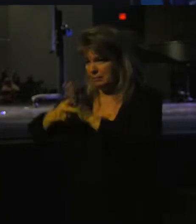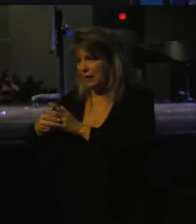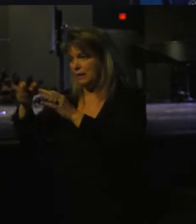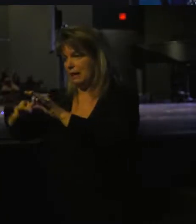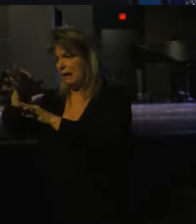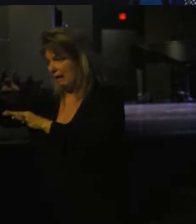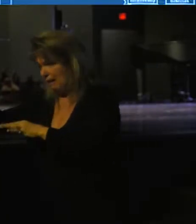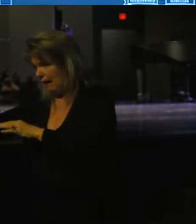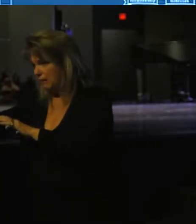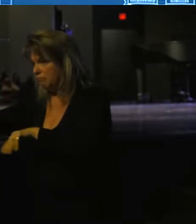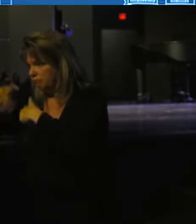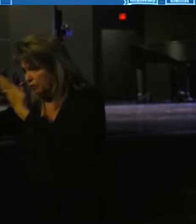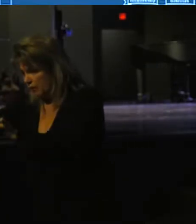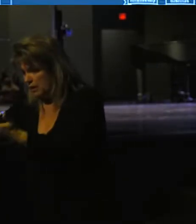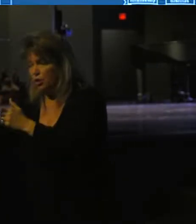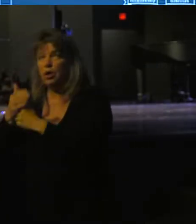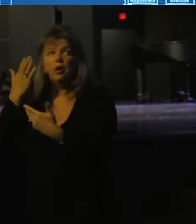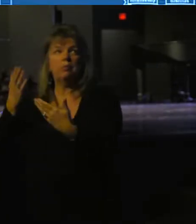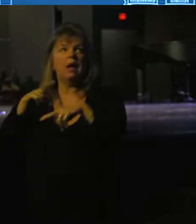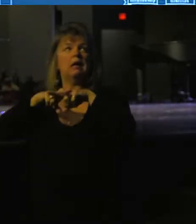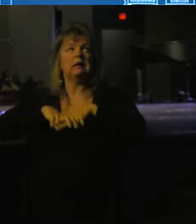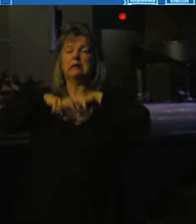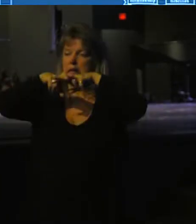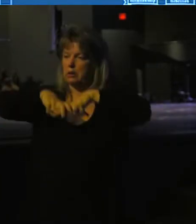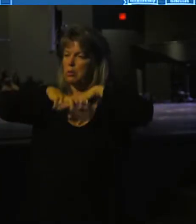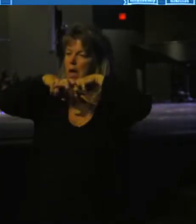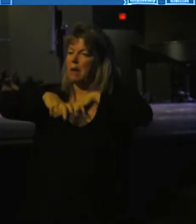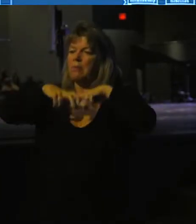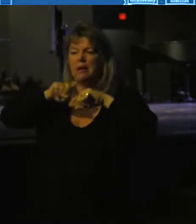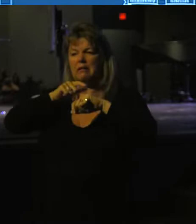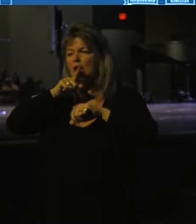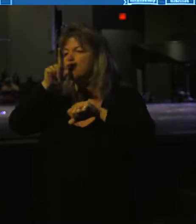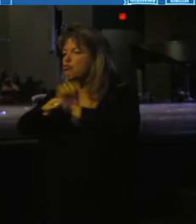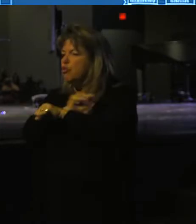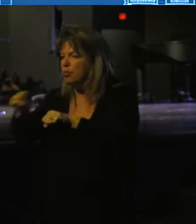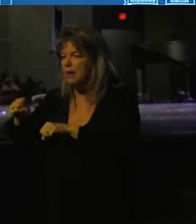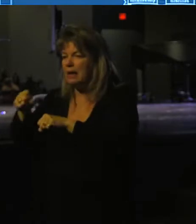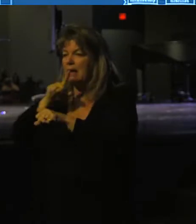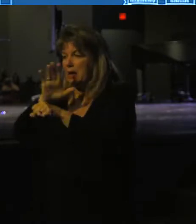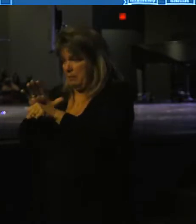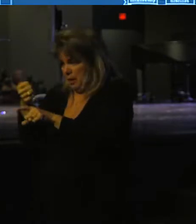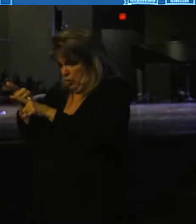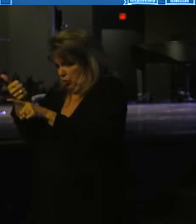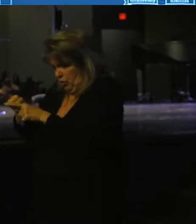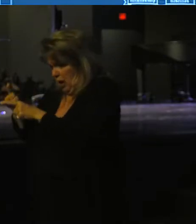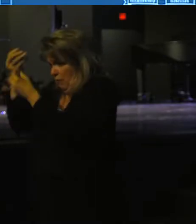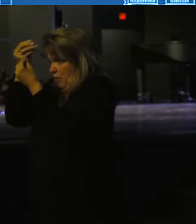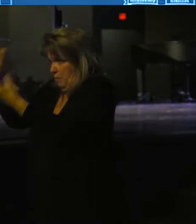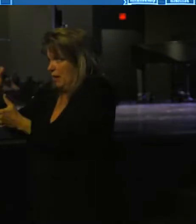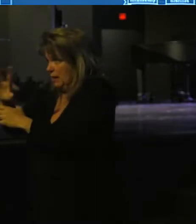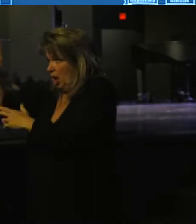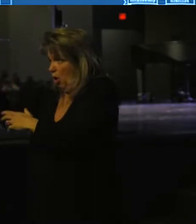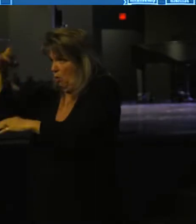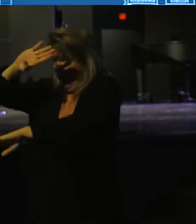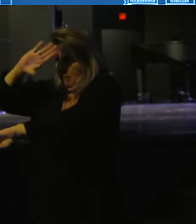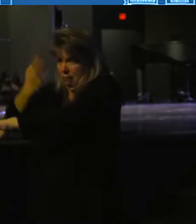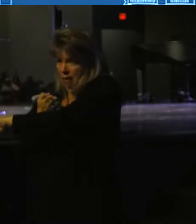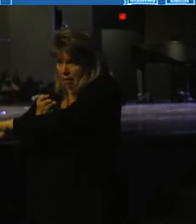You may be sitting around, but you haven't truly committed yourself to obedience to an almighty, holy God.